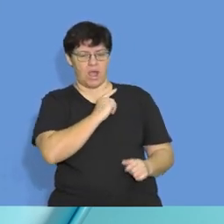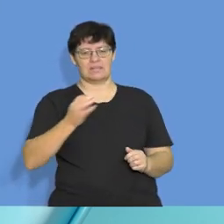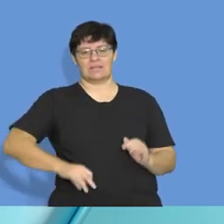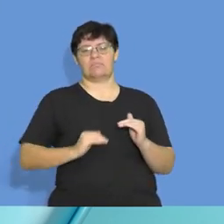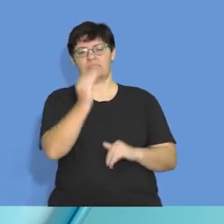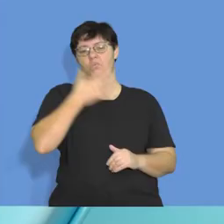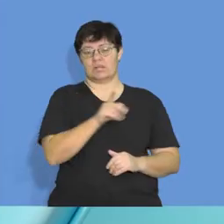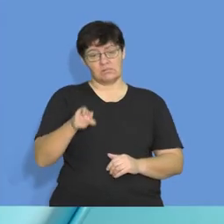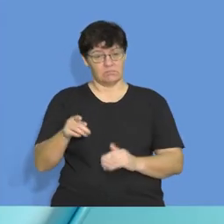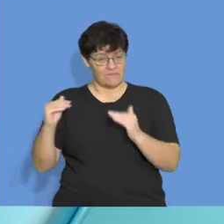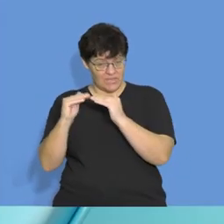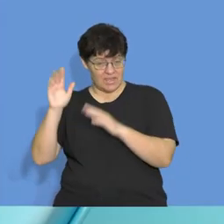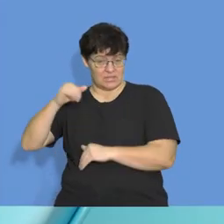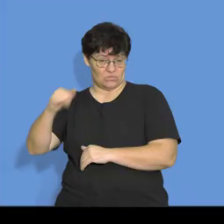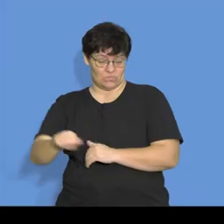Okay. So here we go.